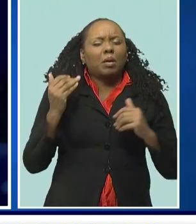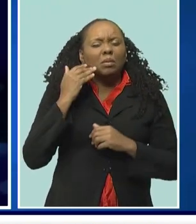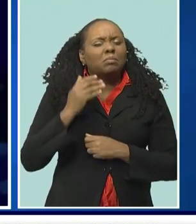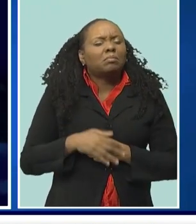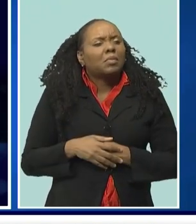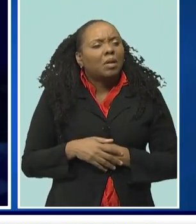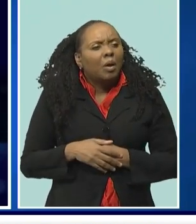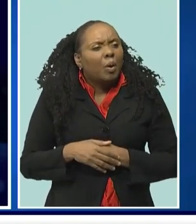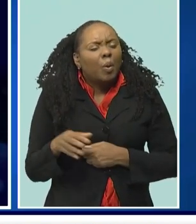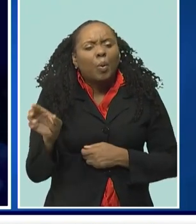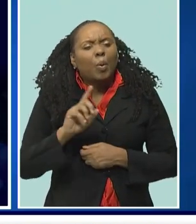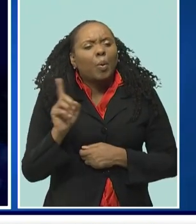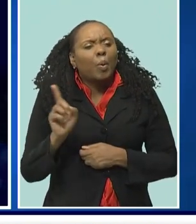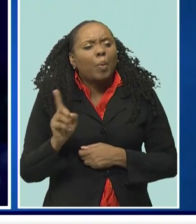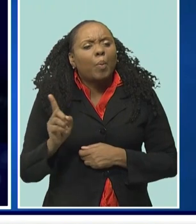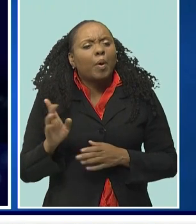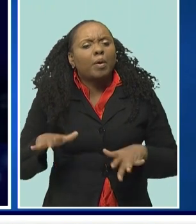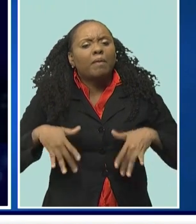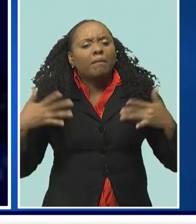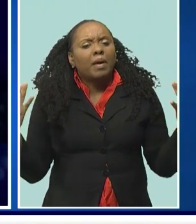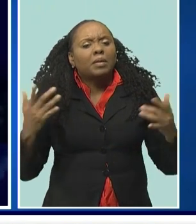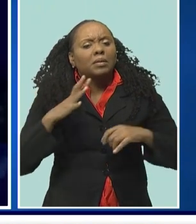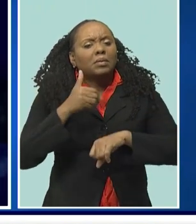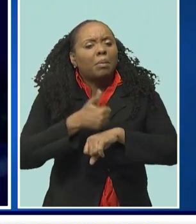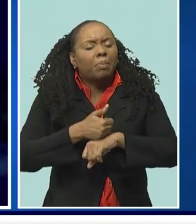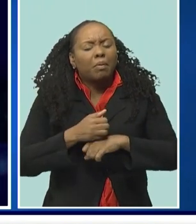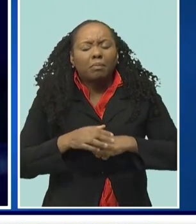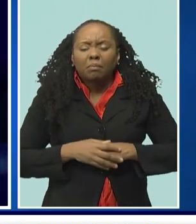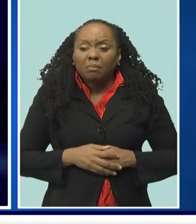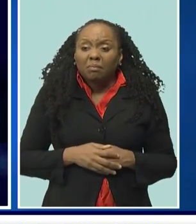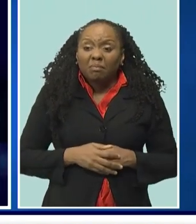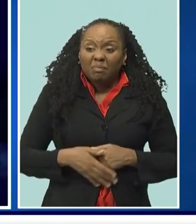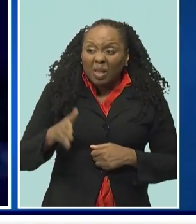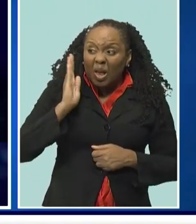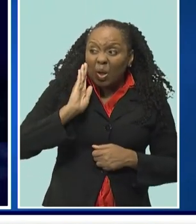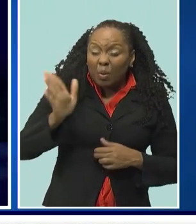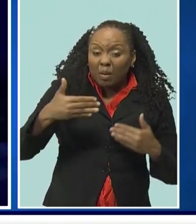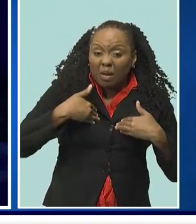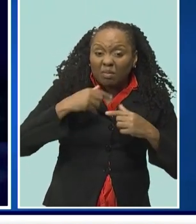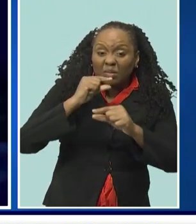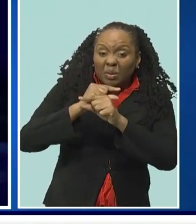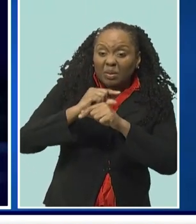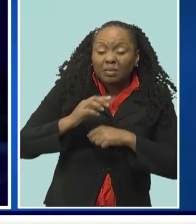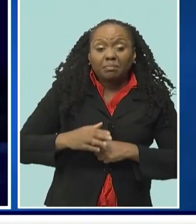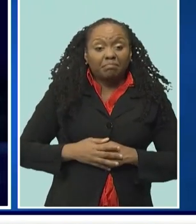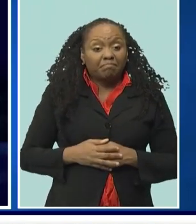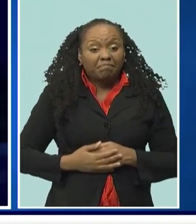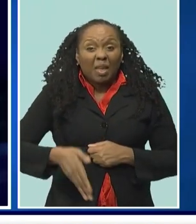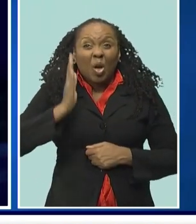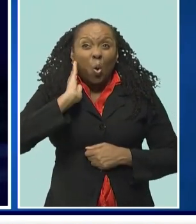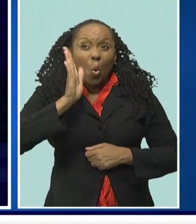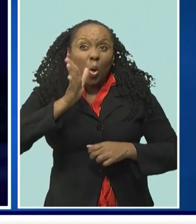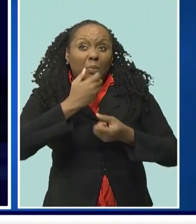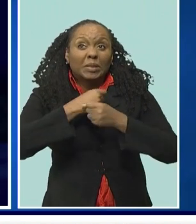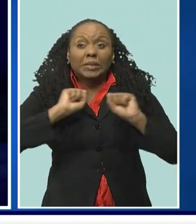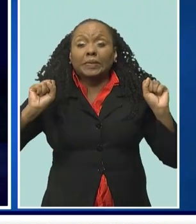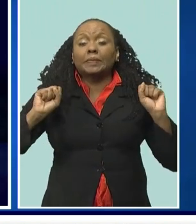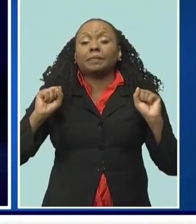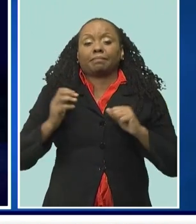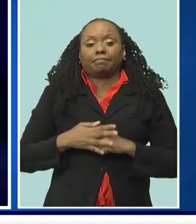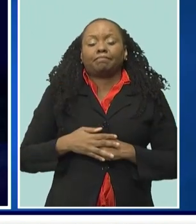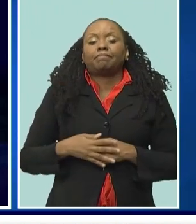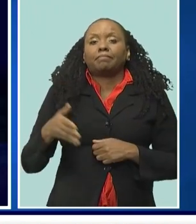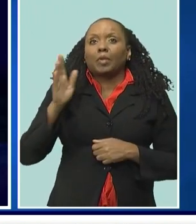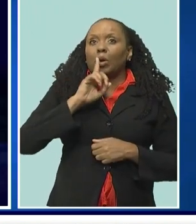Where would the location be like? I think that, you know, where the logistics and the areas that we are able to host these events in the future is going to